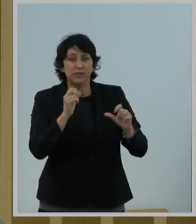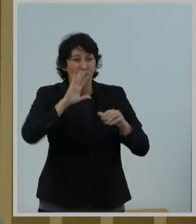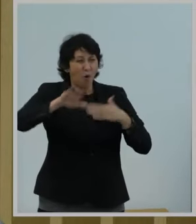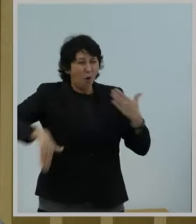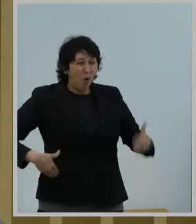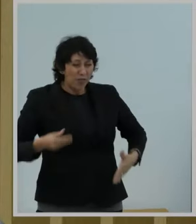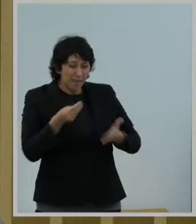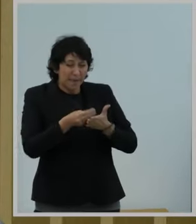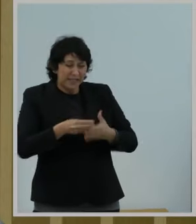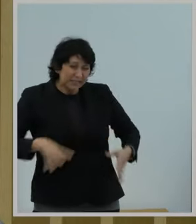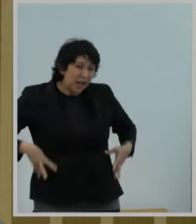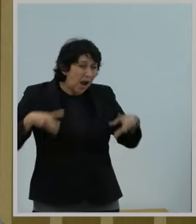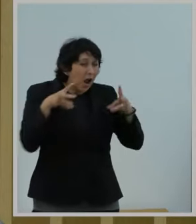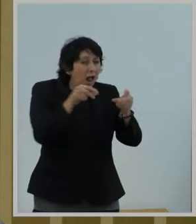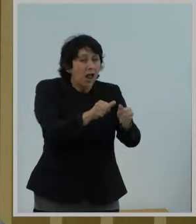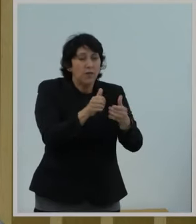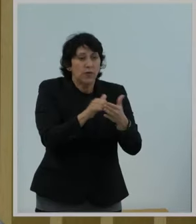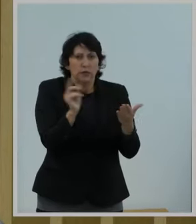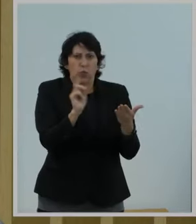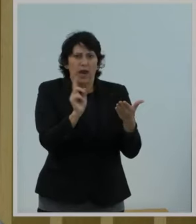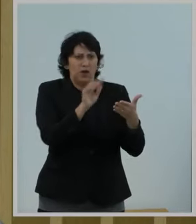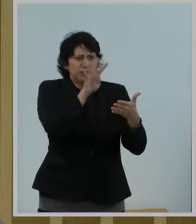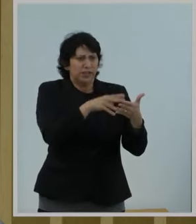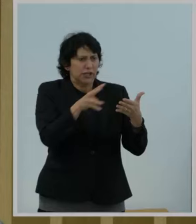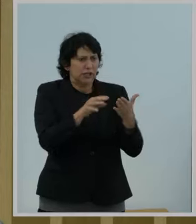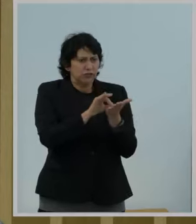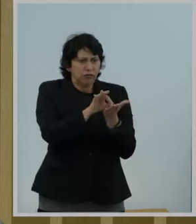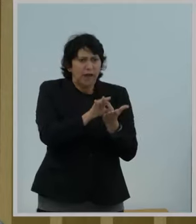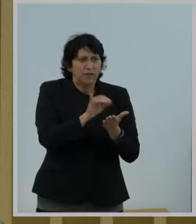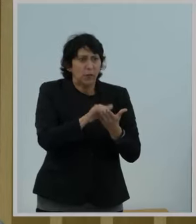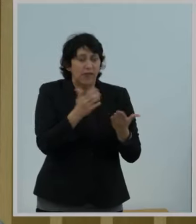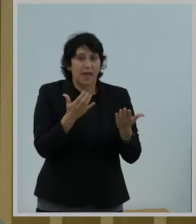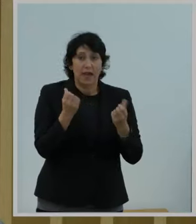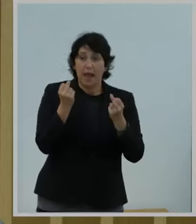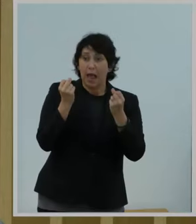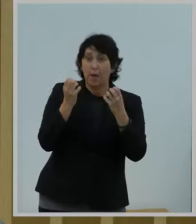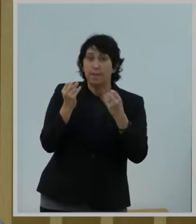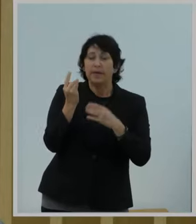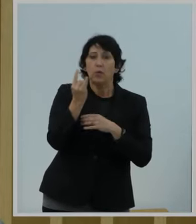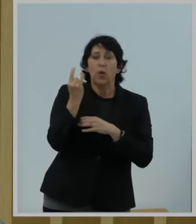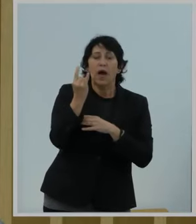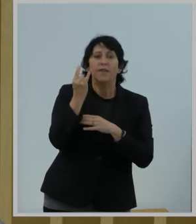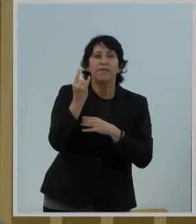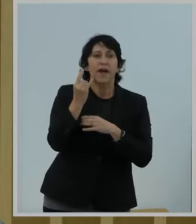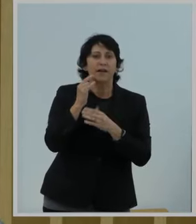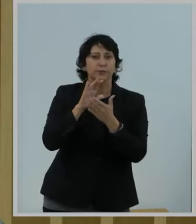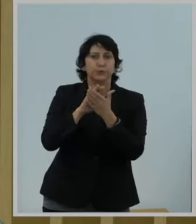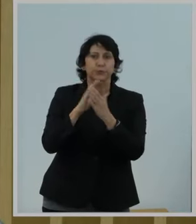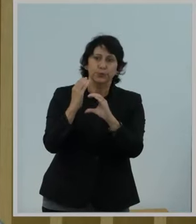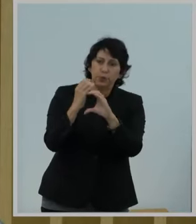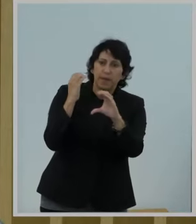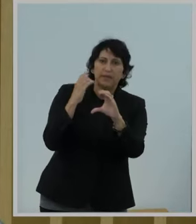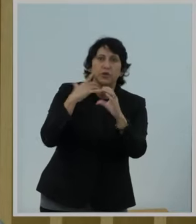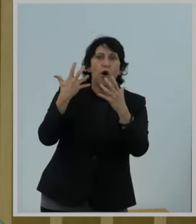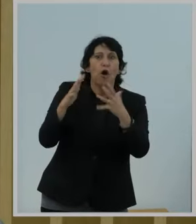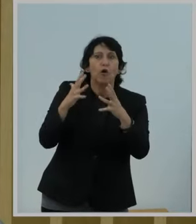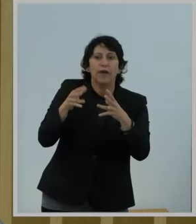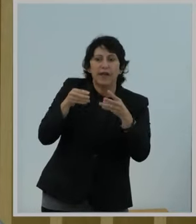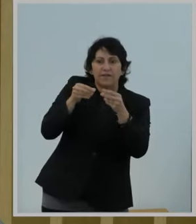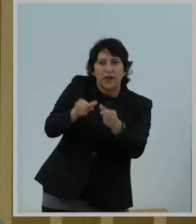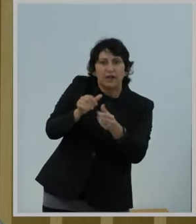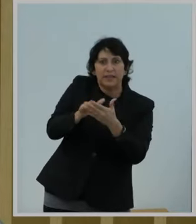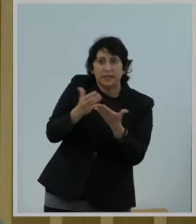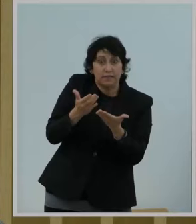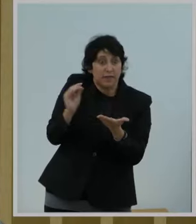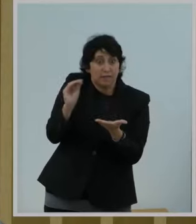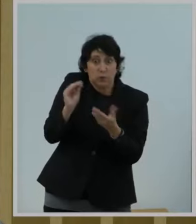has already sent out the door. Not on the number of Wi-Fi enabled school buses that it's funded. Not on